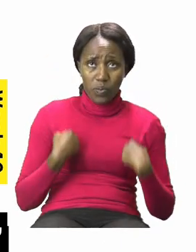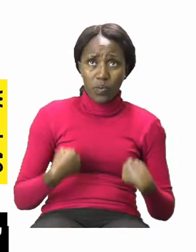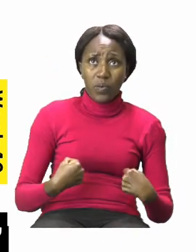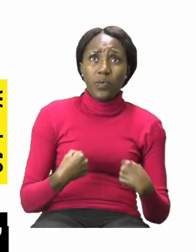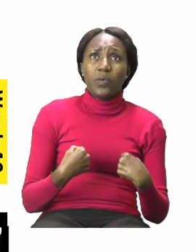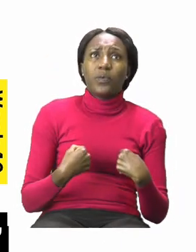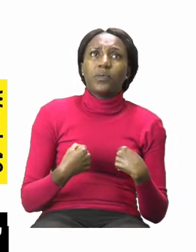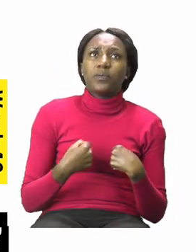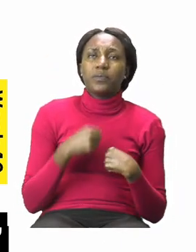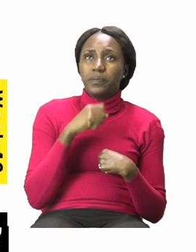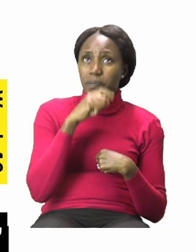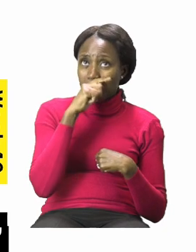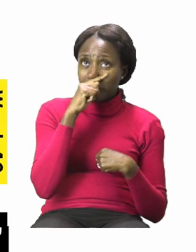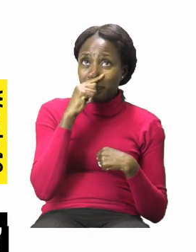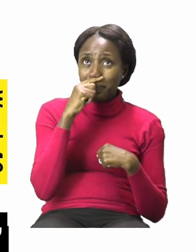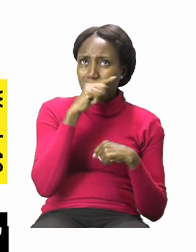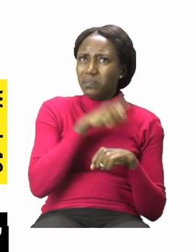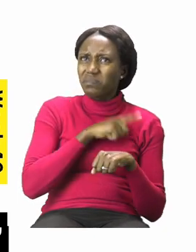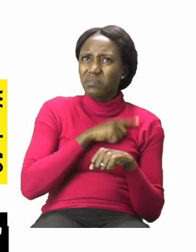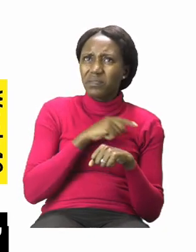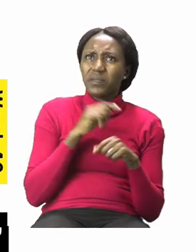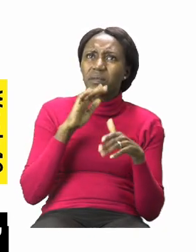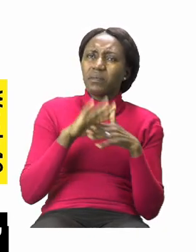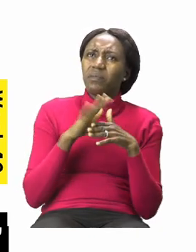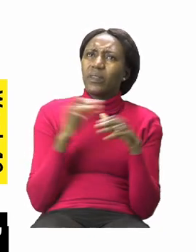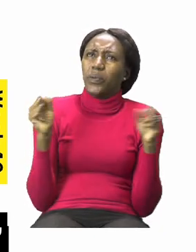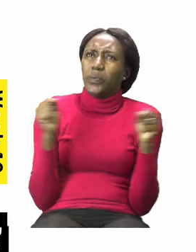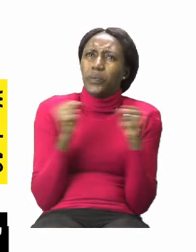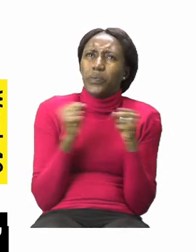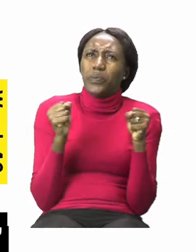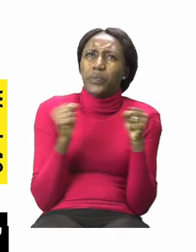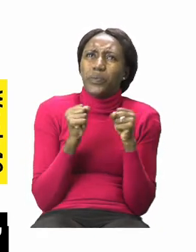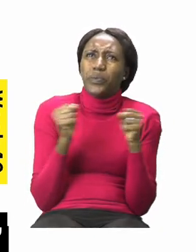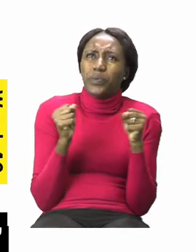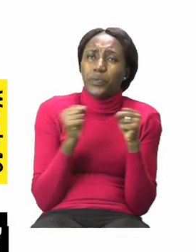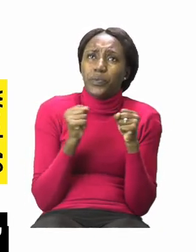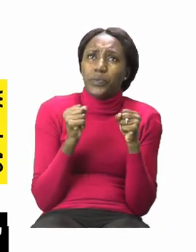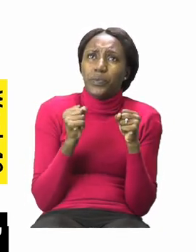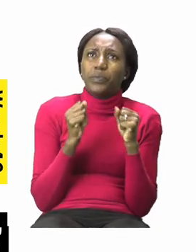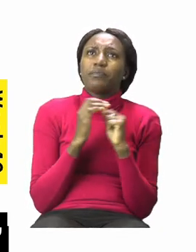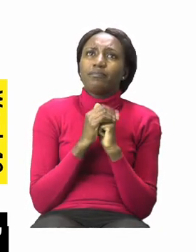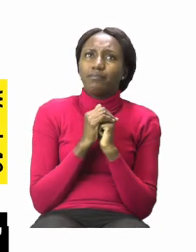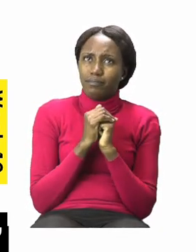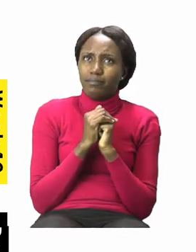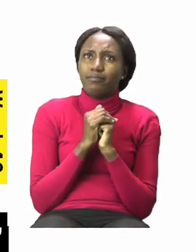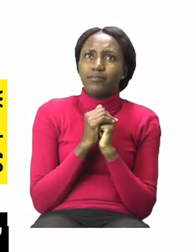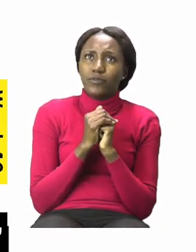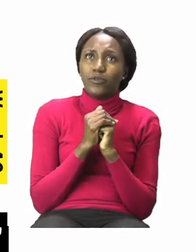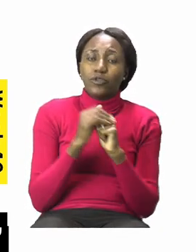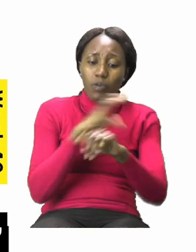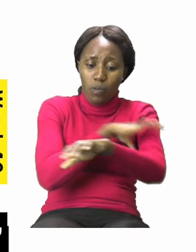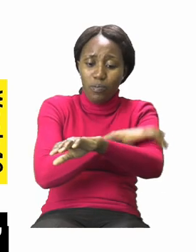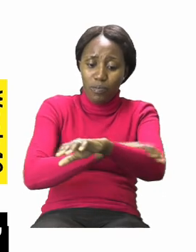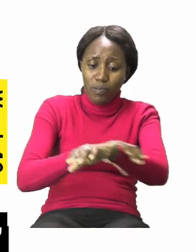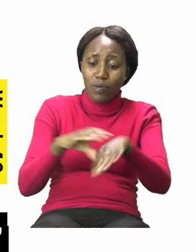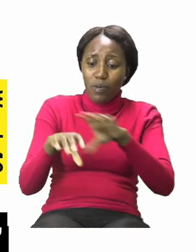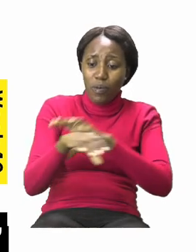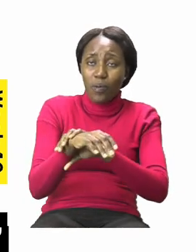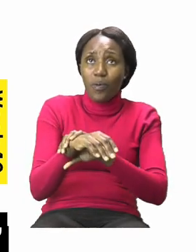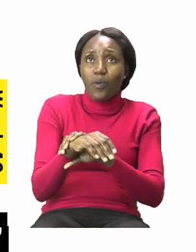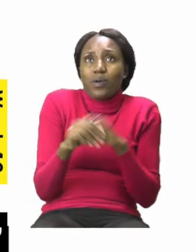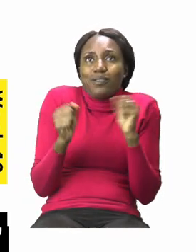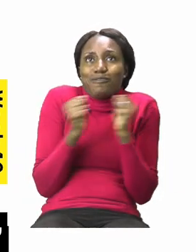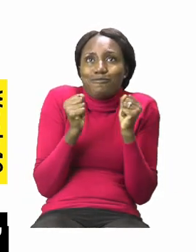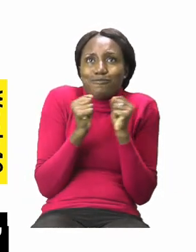or the hoodie when it is very cold and we want to make sure that our our arms are warm. Our whole